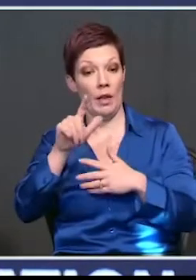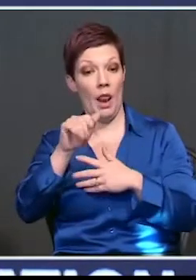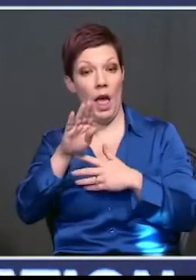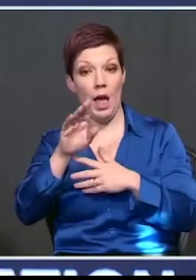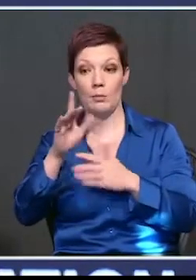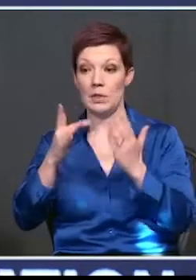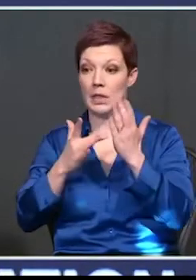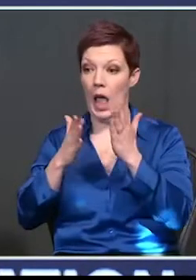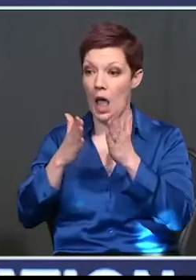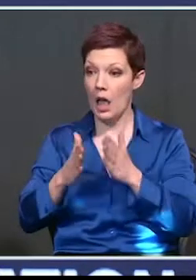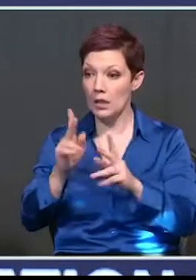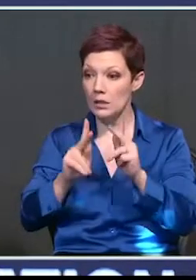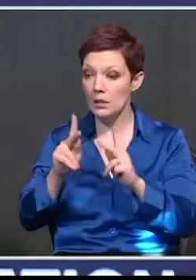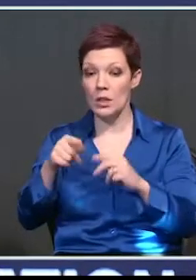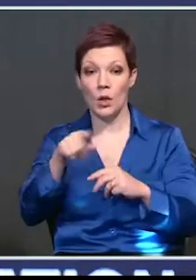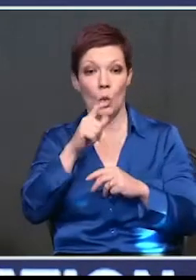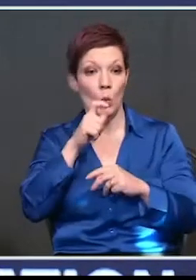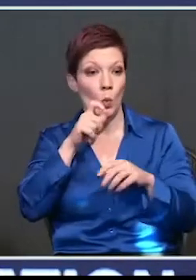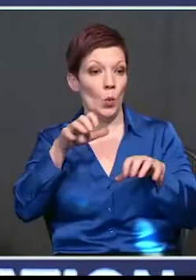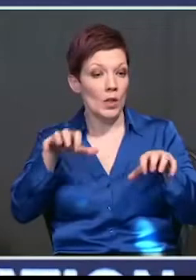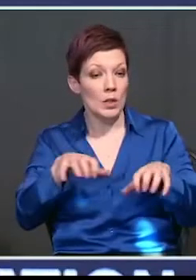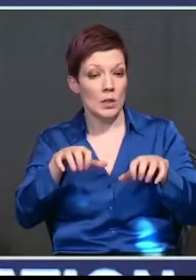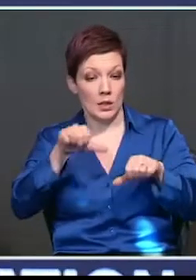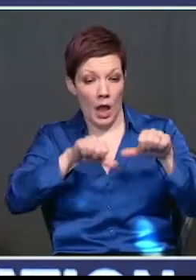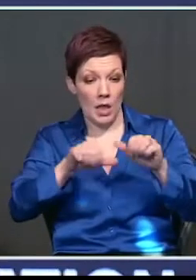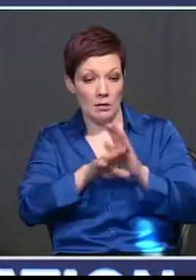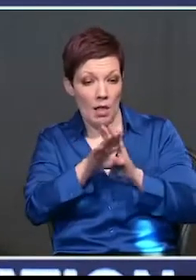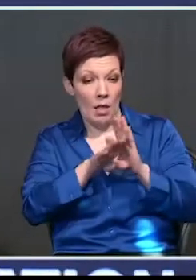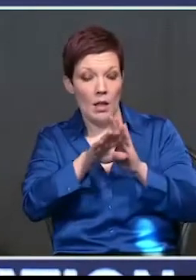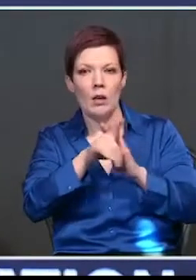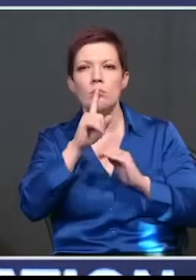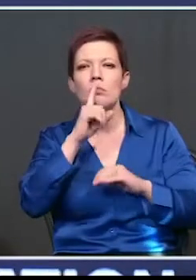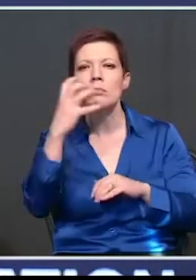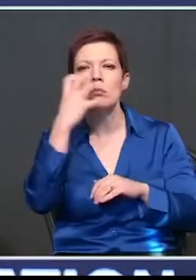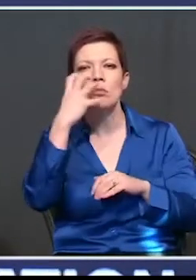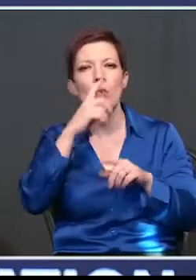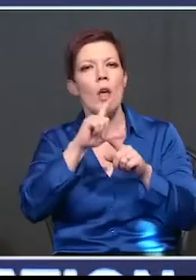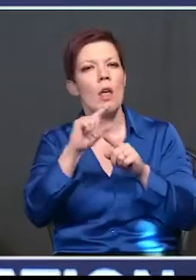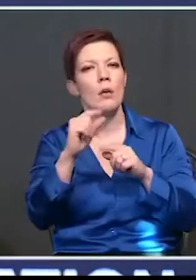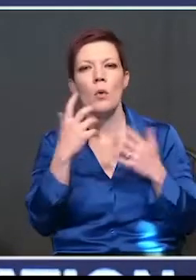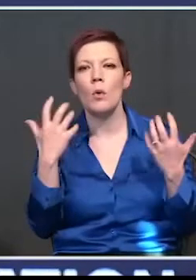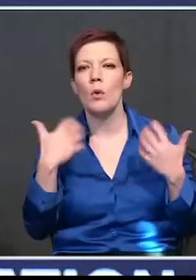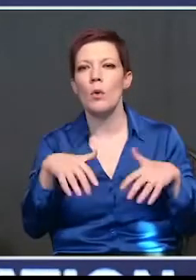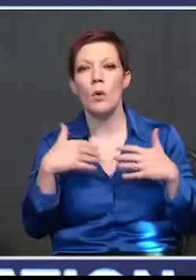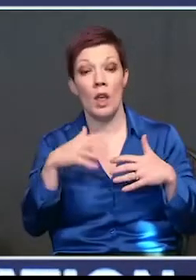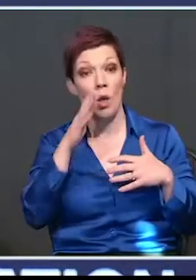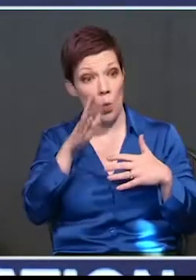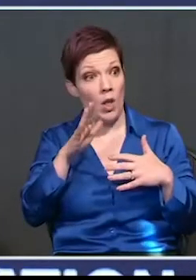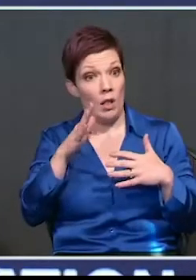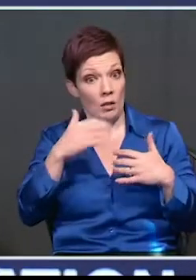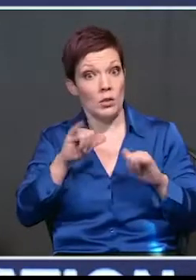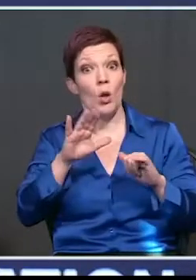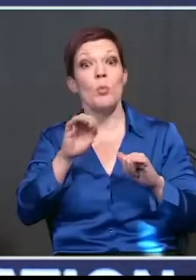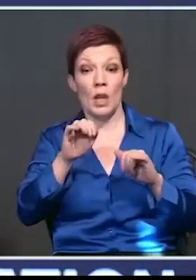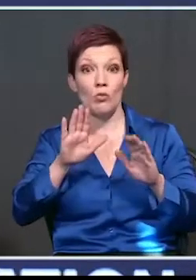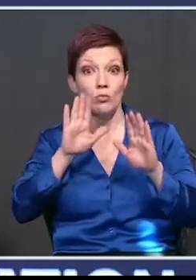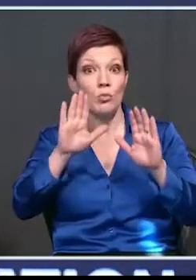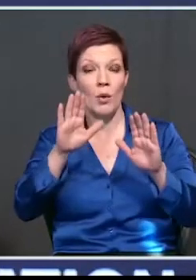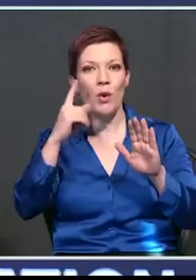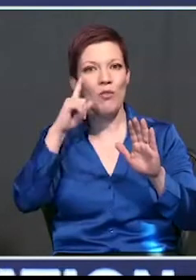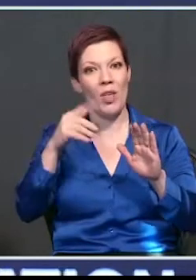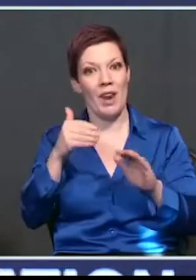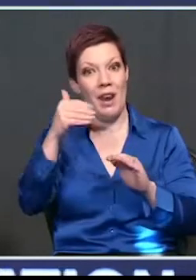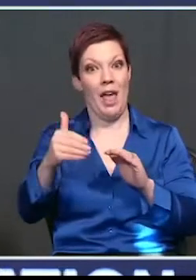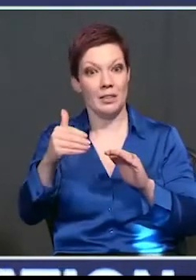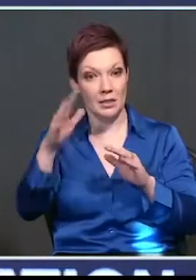the work, the work that's been done is incredible. And it will be incredible for the next administration. And hopefully the next administration will be the Trump